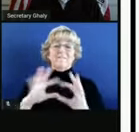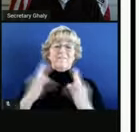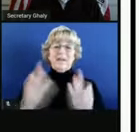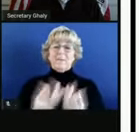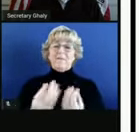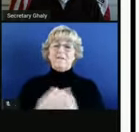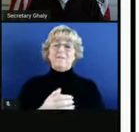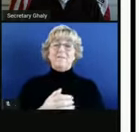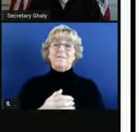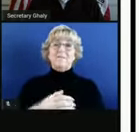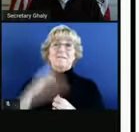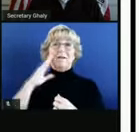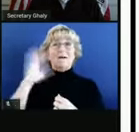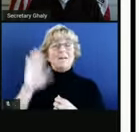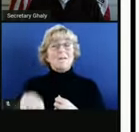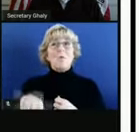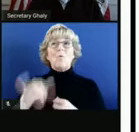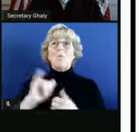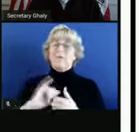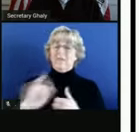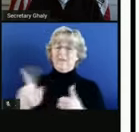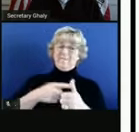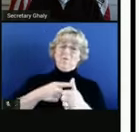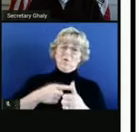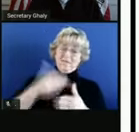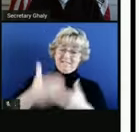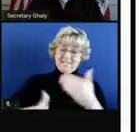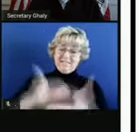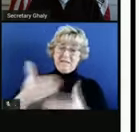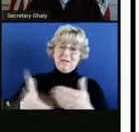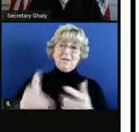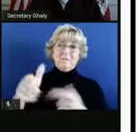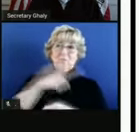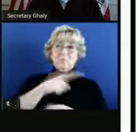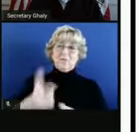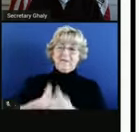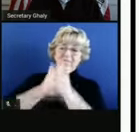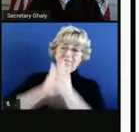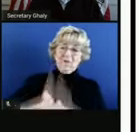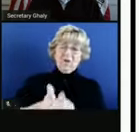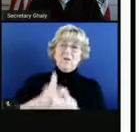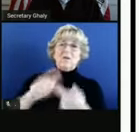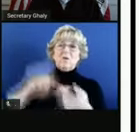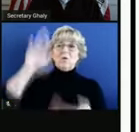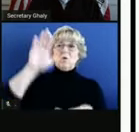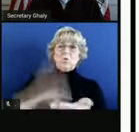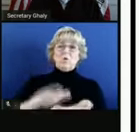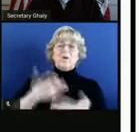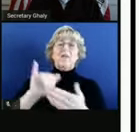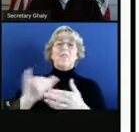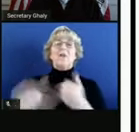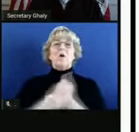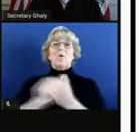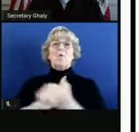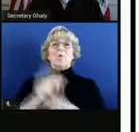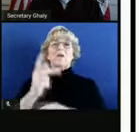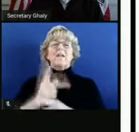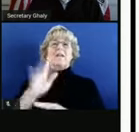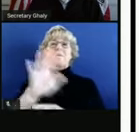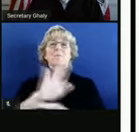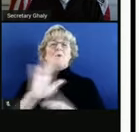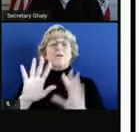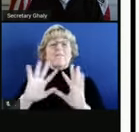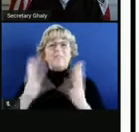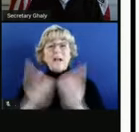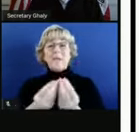you know, this is one of the first steps that you and others can take to reduce risk and keep your families and communities